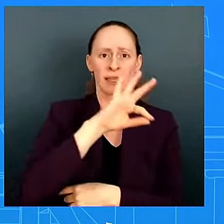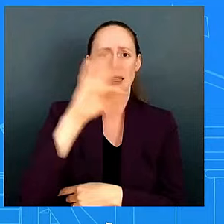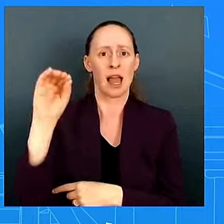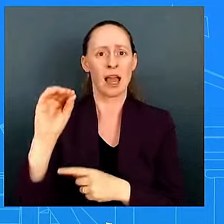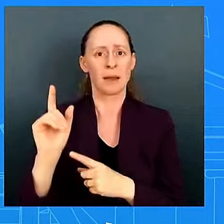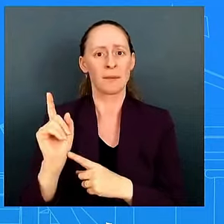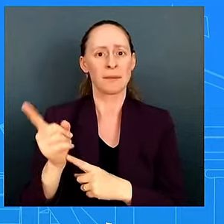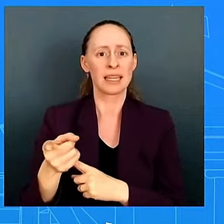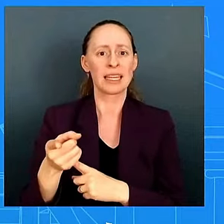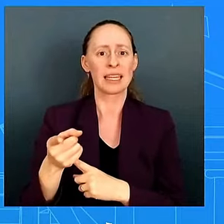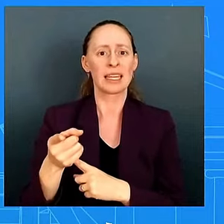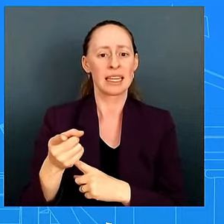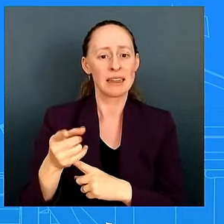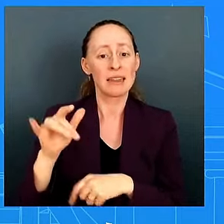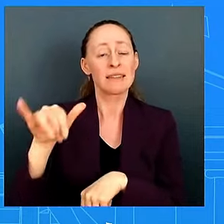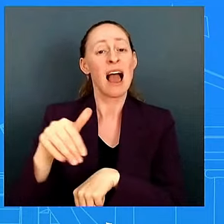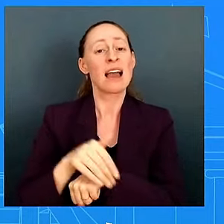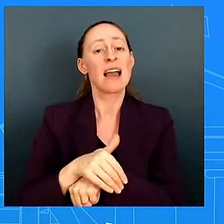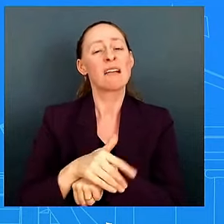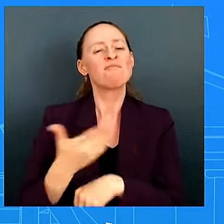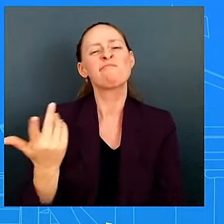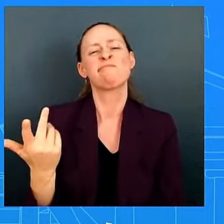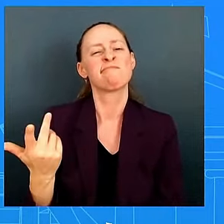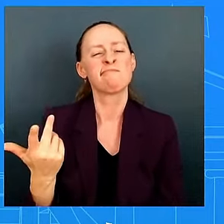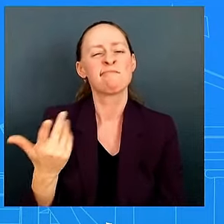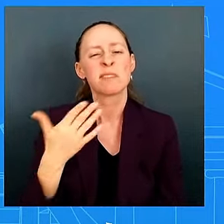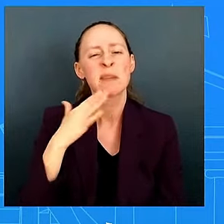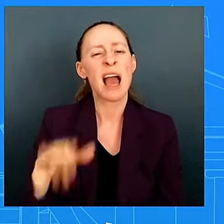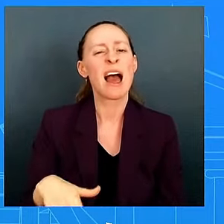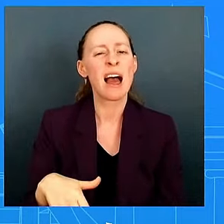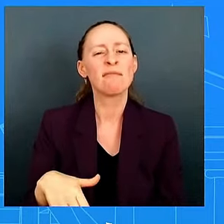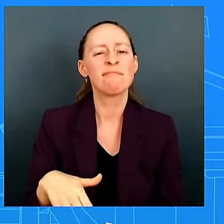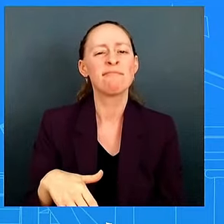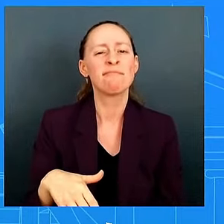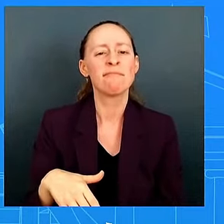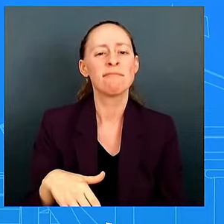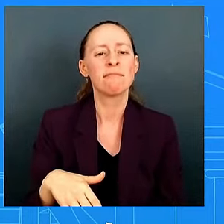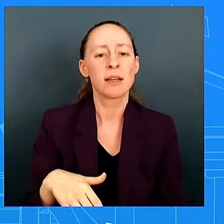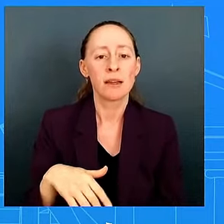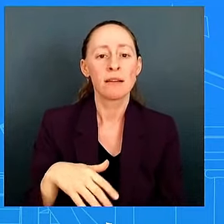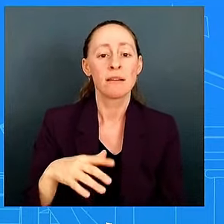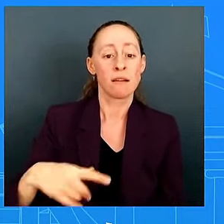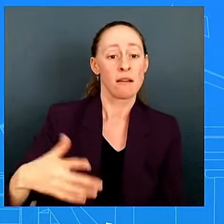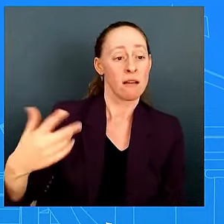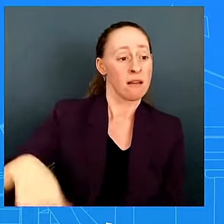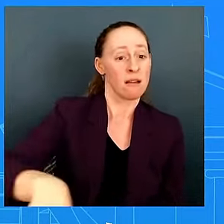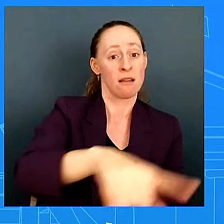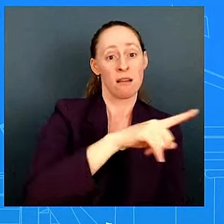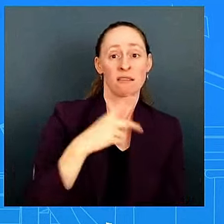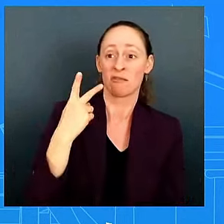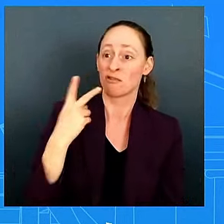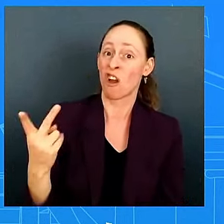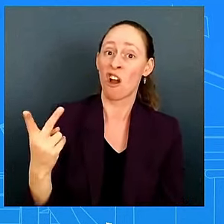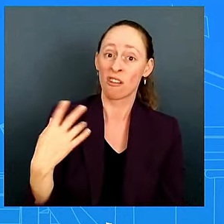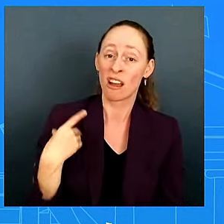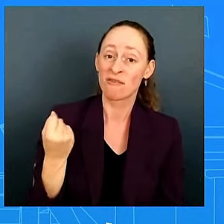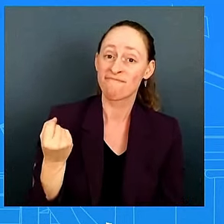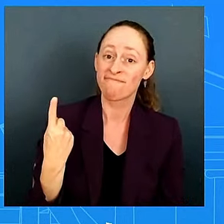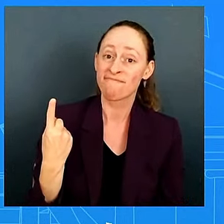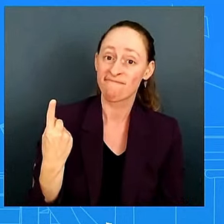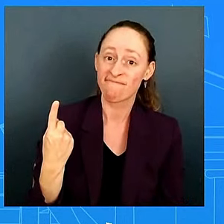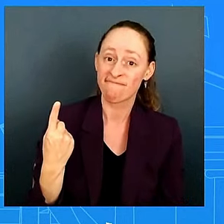we're not taking away what people saw we're just not that is want to be very clear about that uh and